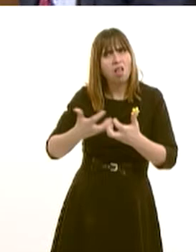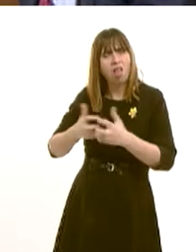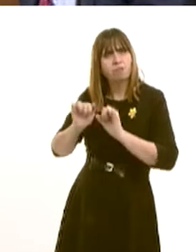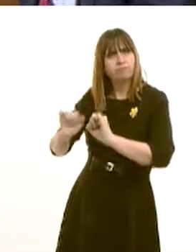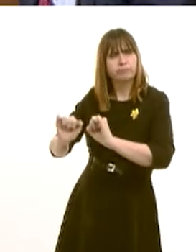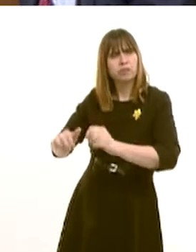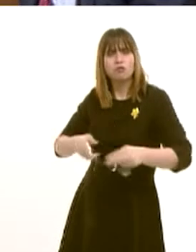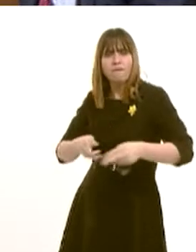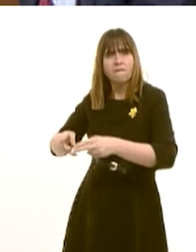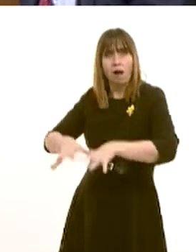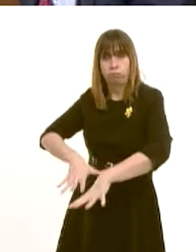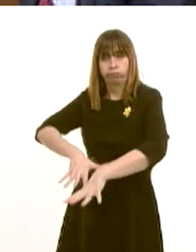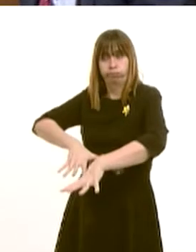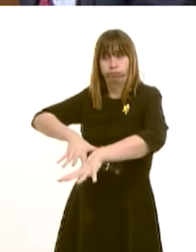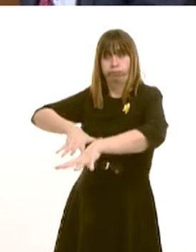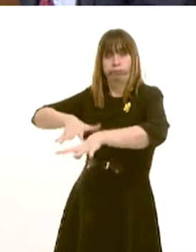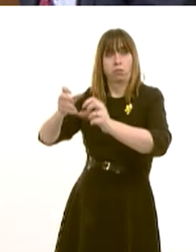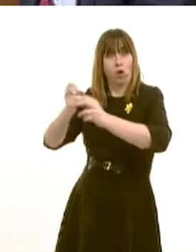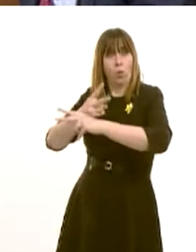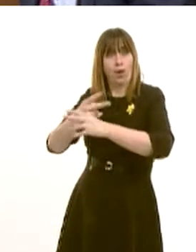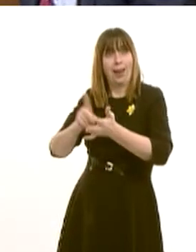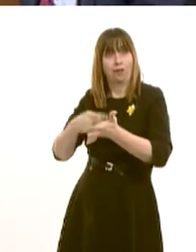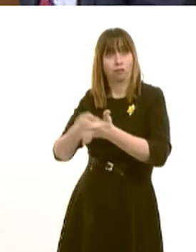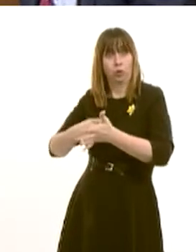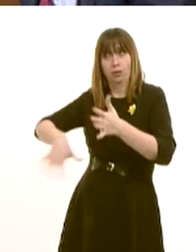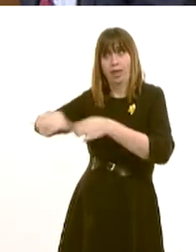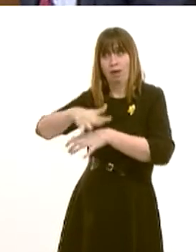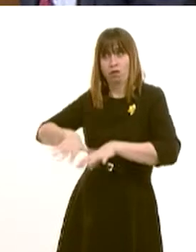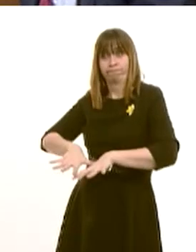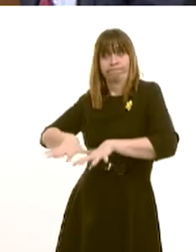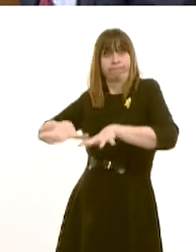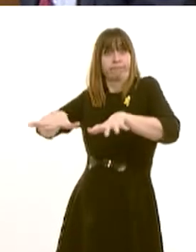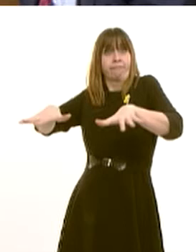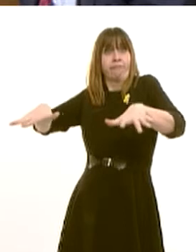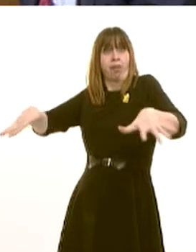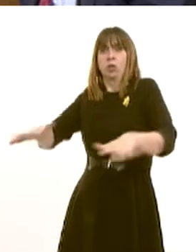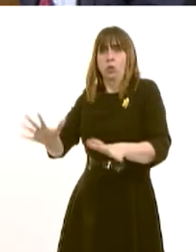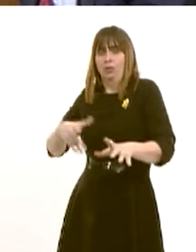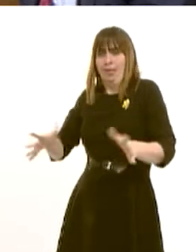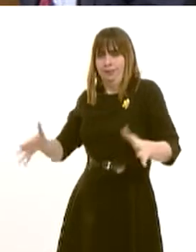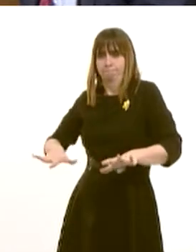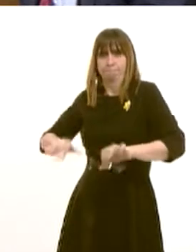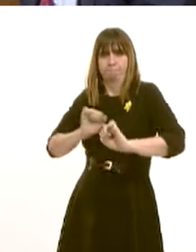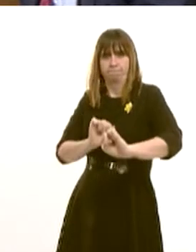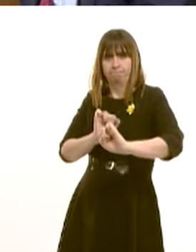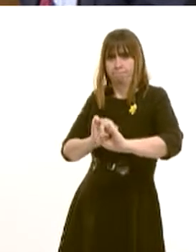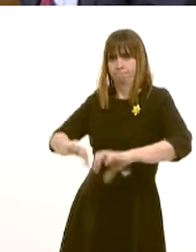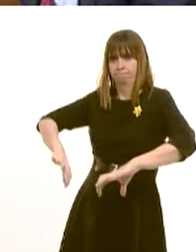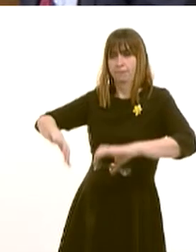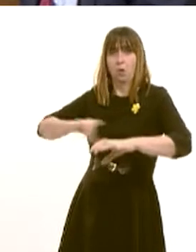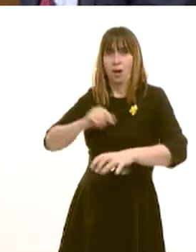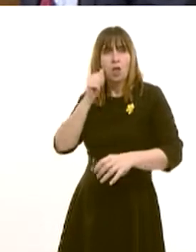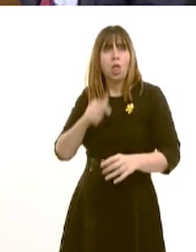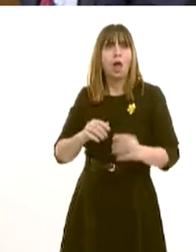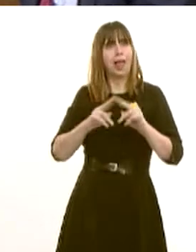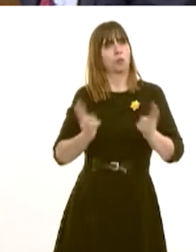on the River Conway around Llan Roost had helped to make sure that Llan Roost didn't flood, particularly to the levels that it had in New Year's Gone By, particularly when ground water